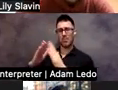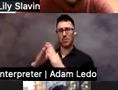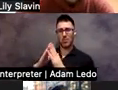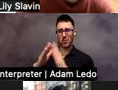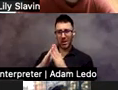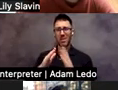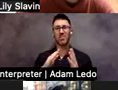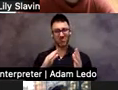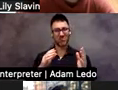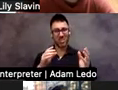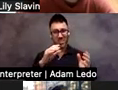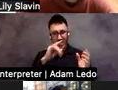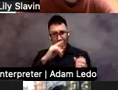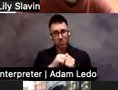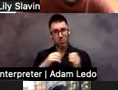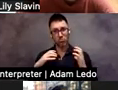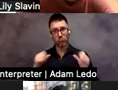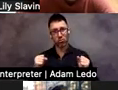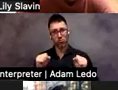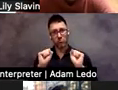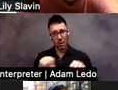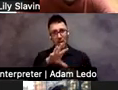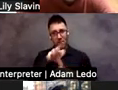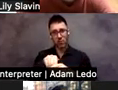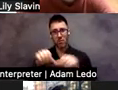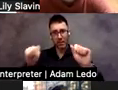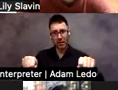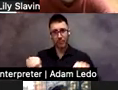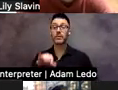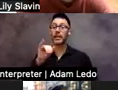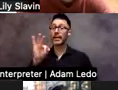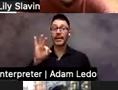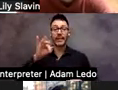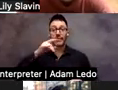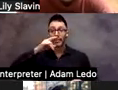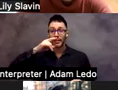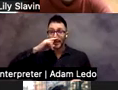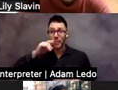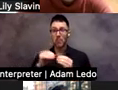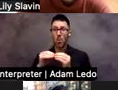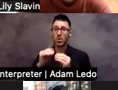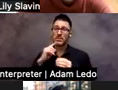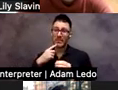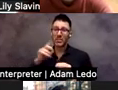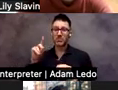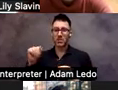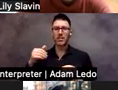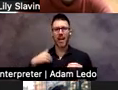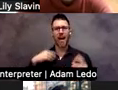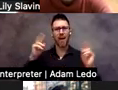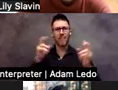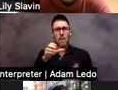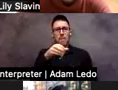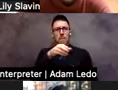engage in. But if your child has a more severe disability, there's even power soccer that can be played in a power